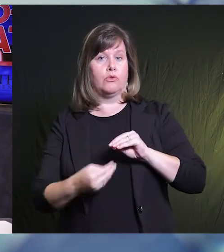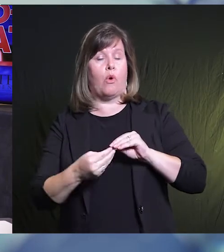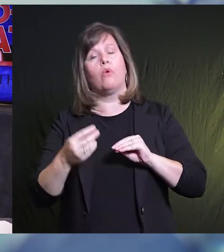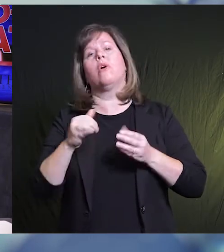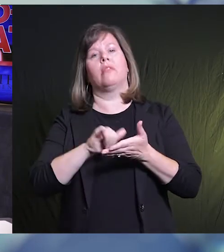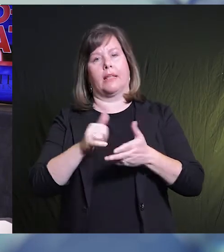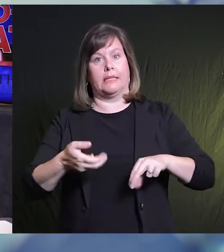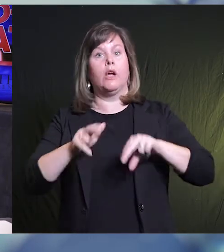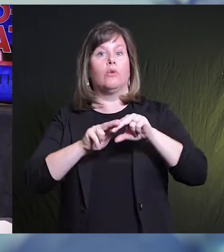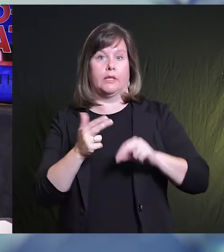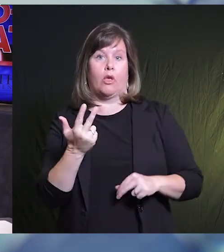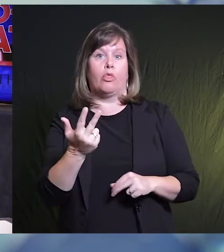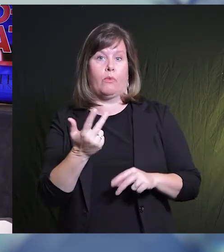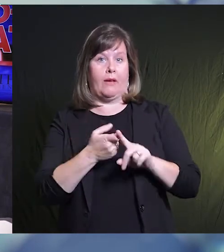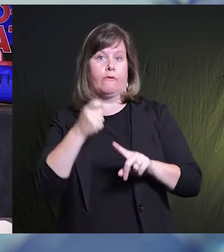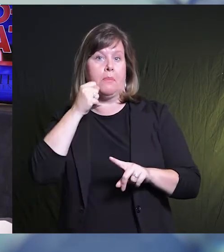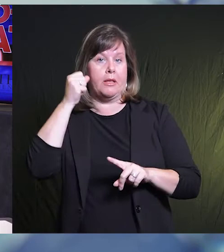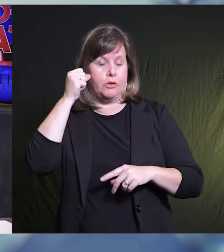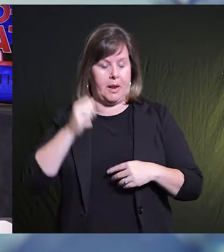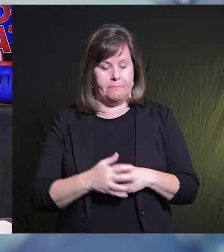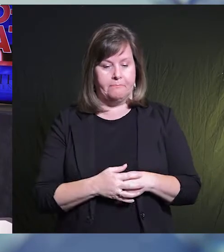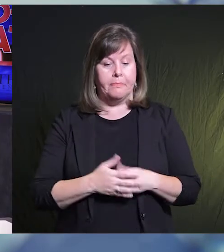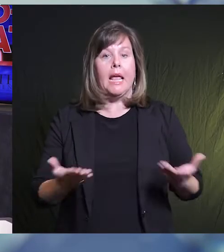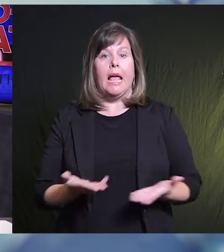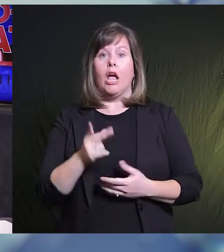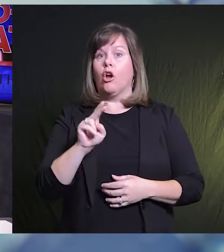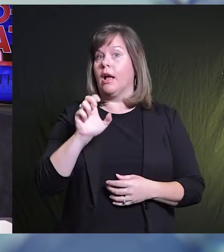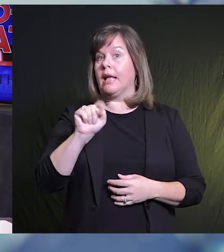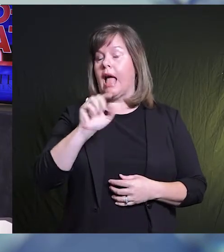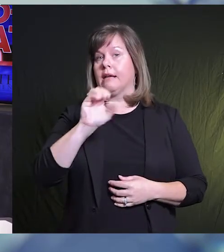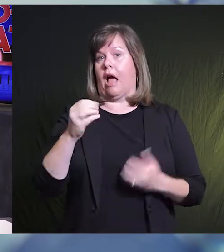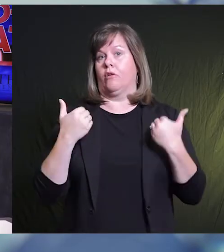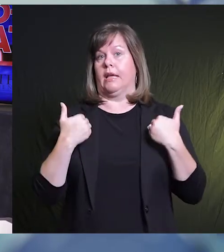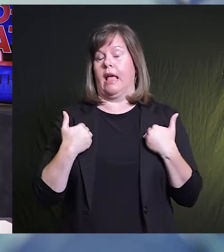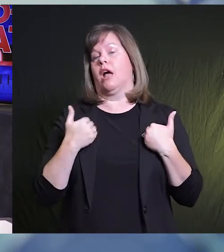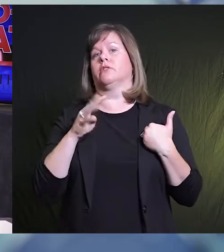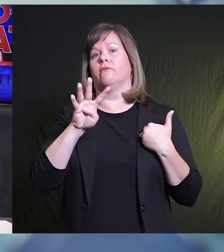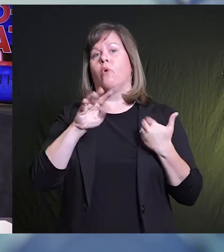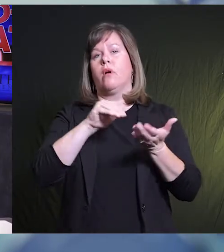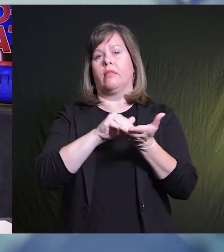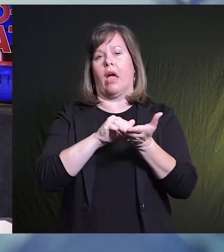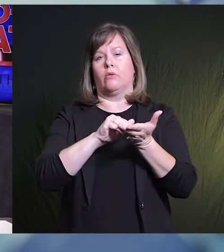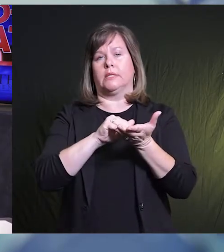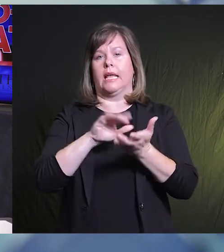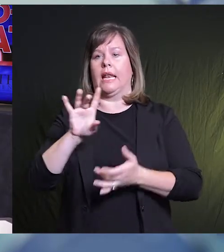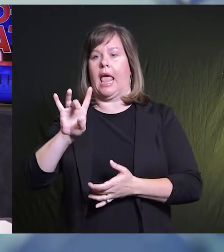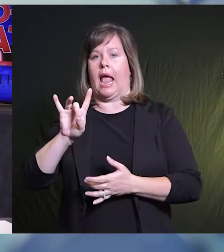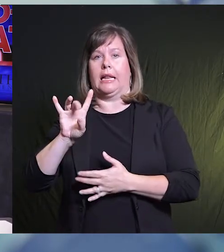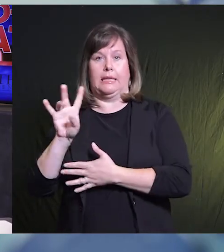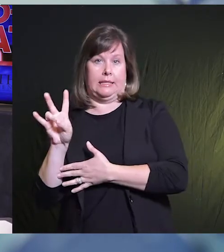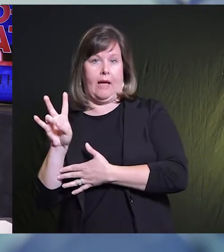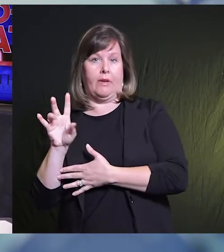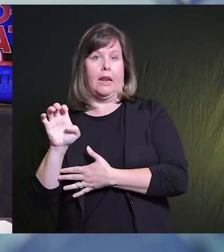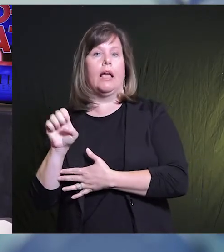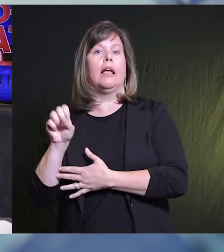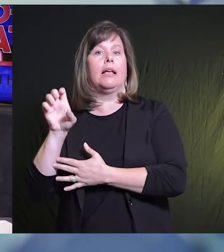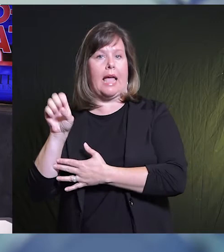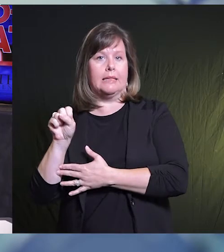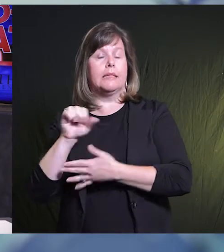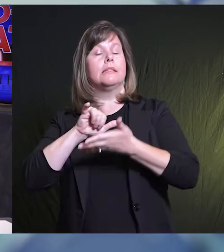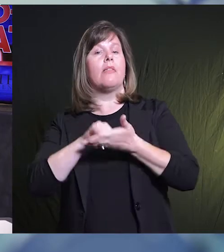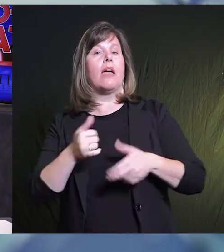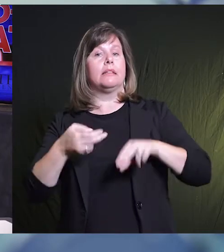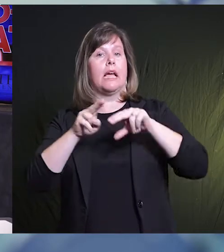increase of three over the previous day. Here in Kent County we're up to 4,087 diagnosed cases of COVID-19.